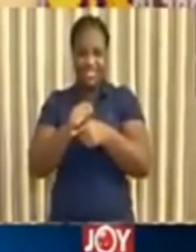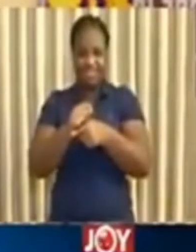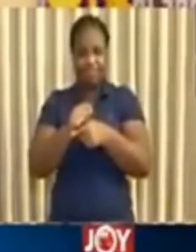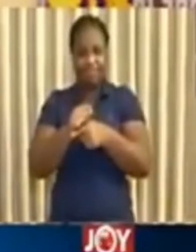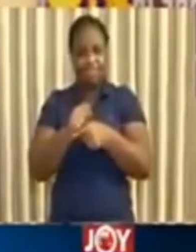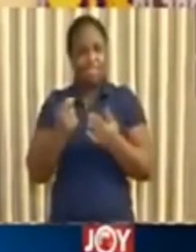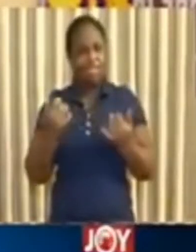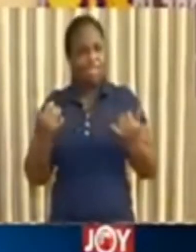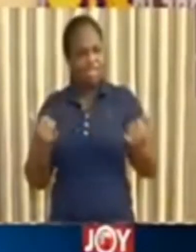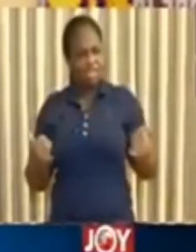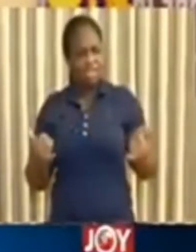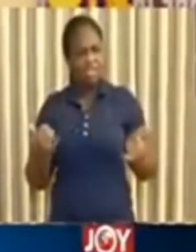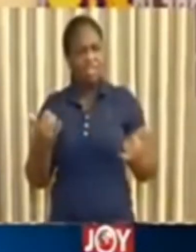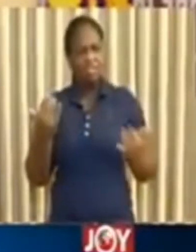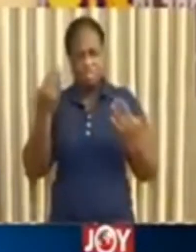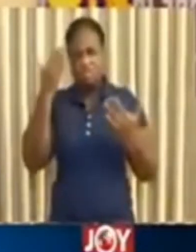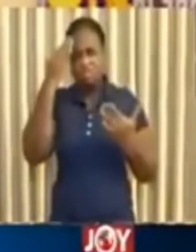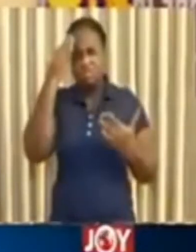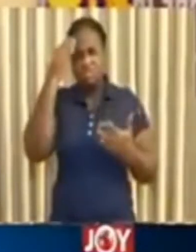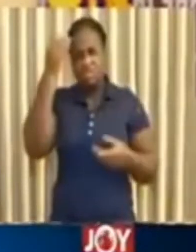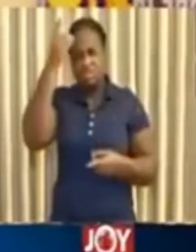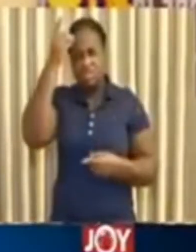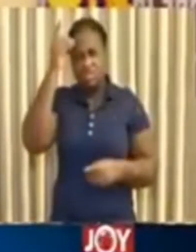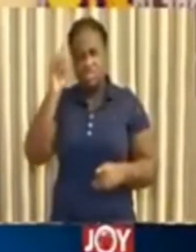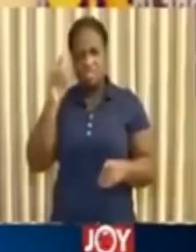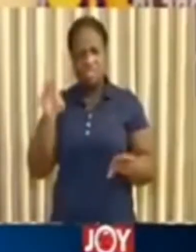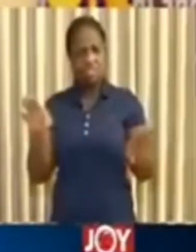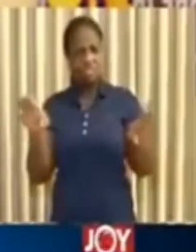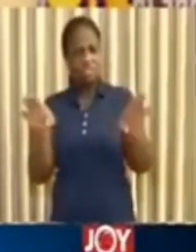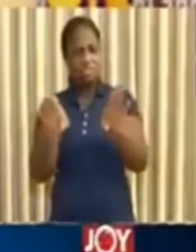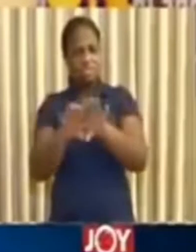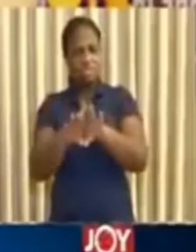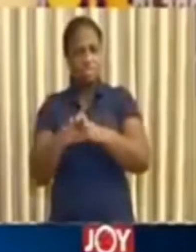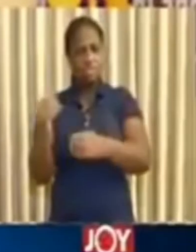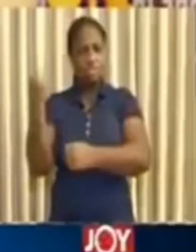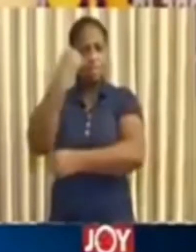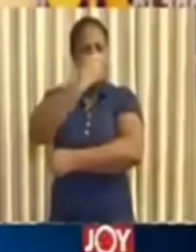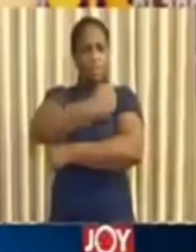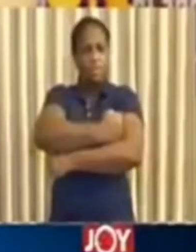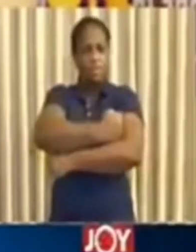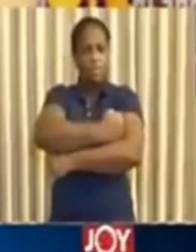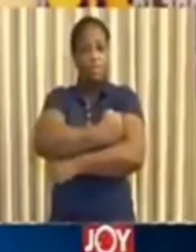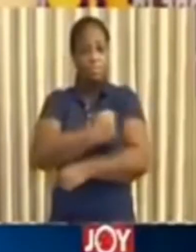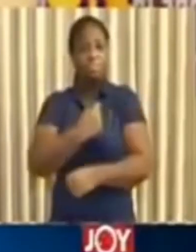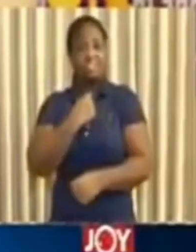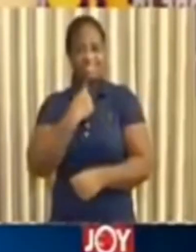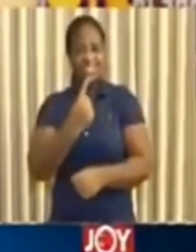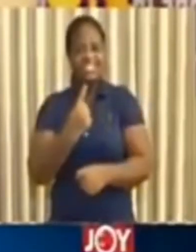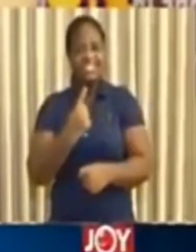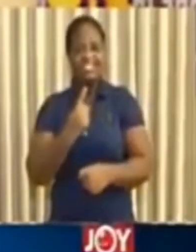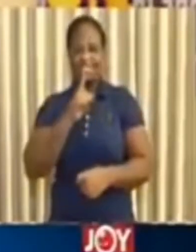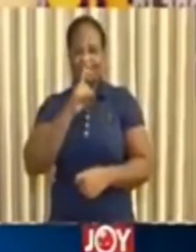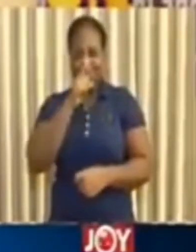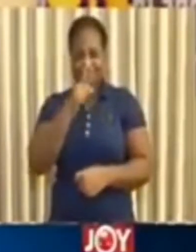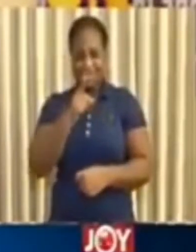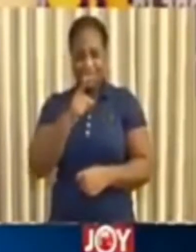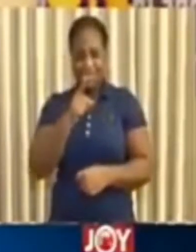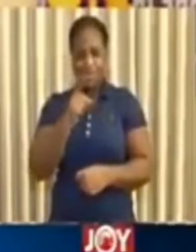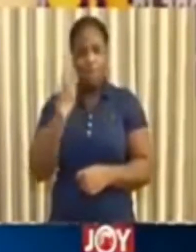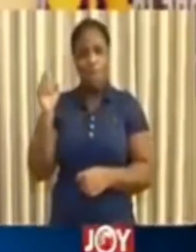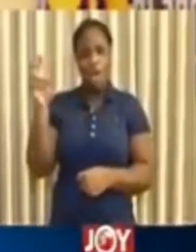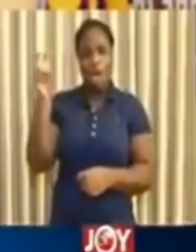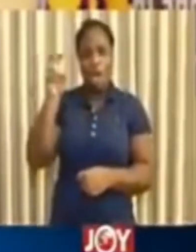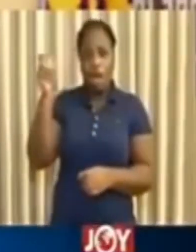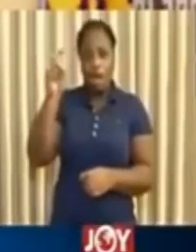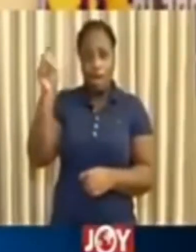We now see that the decision to close down our borders has been justified. One hundred